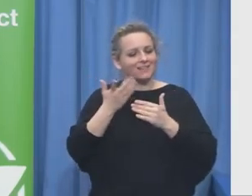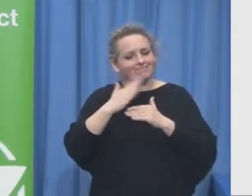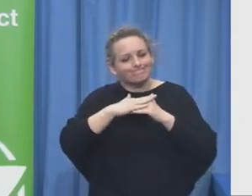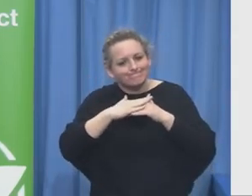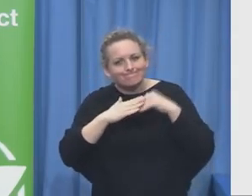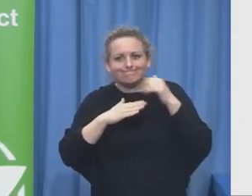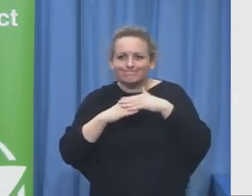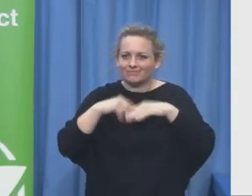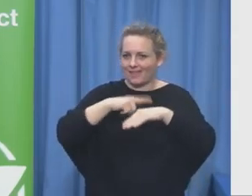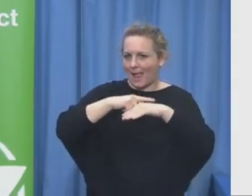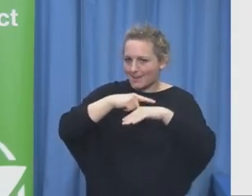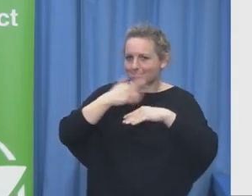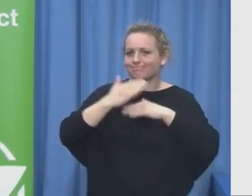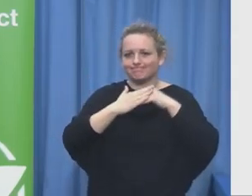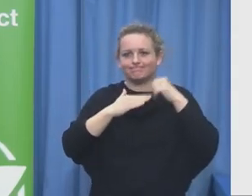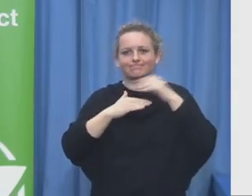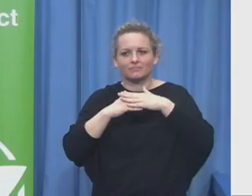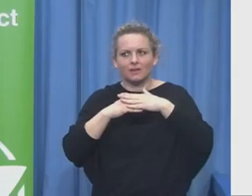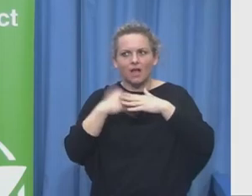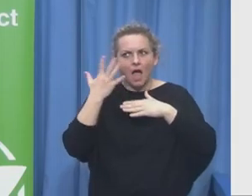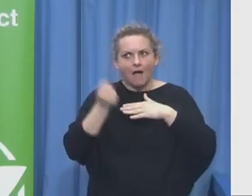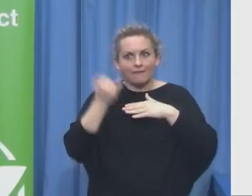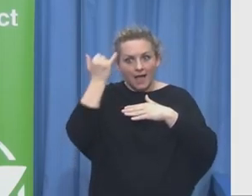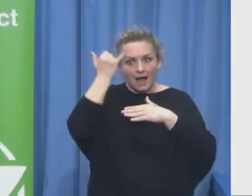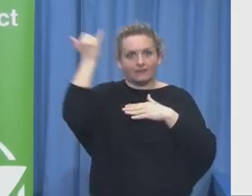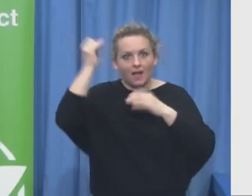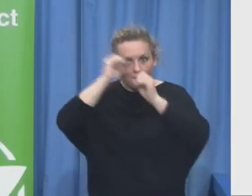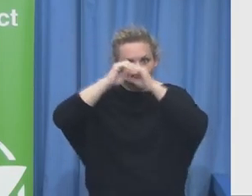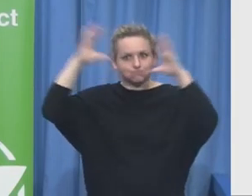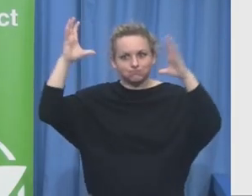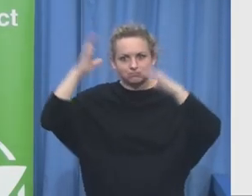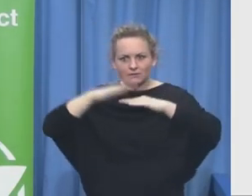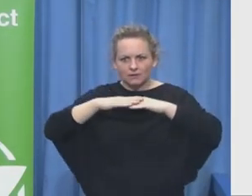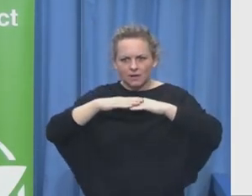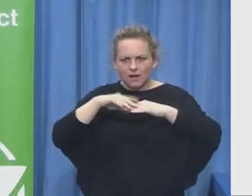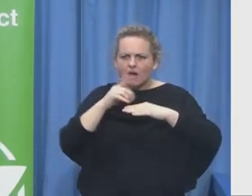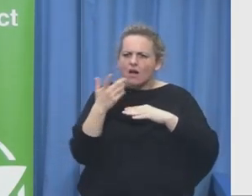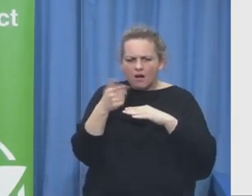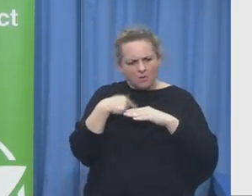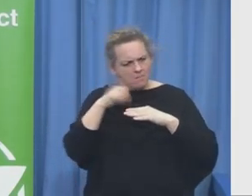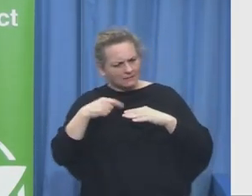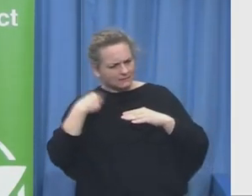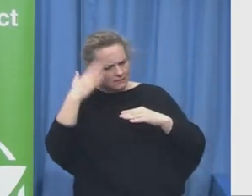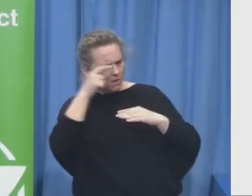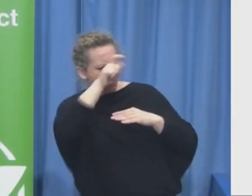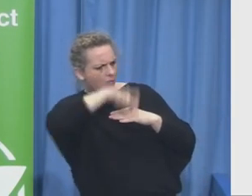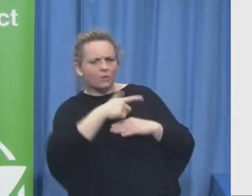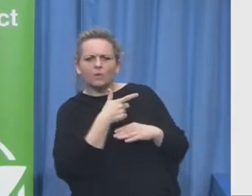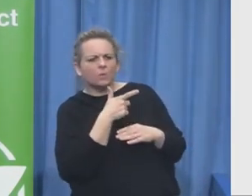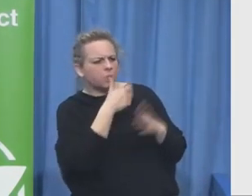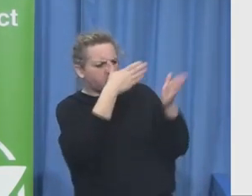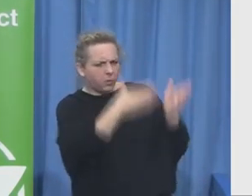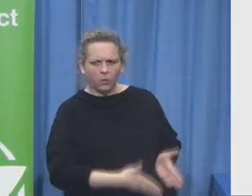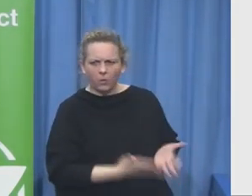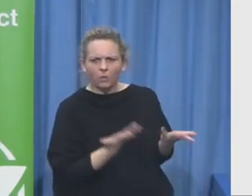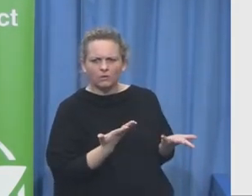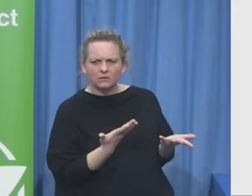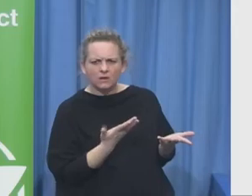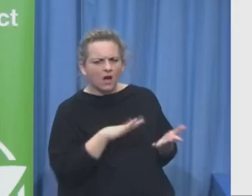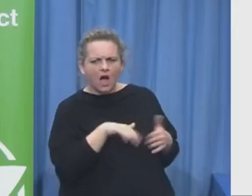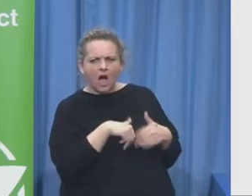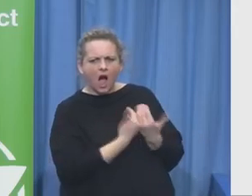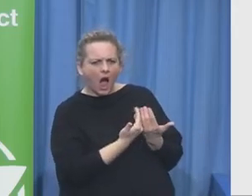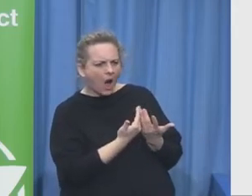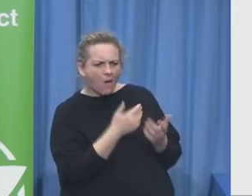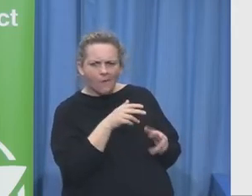initiative to invest in knowing who you work with the understand that even the people in the government believe in relationships